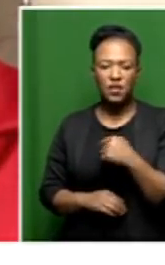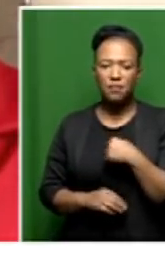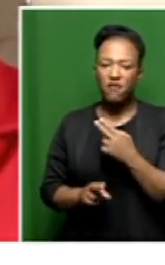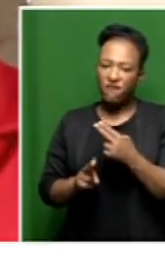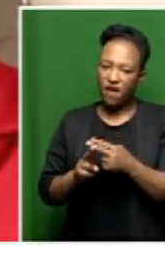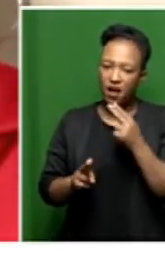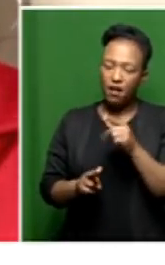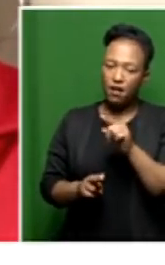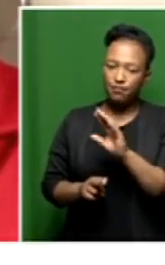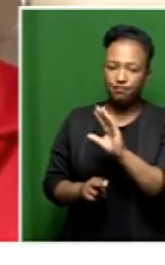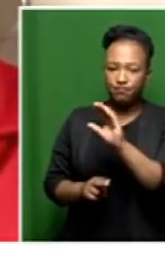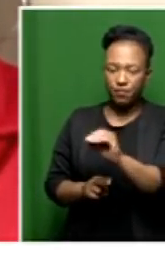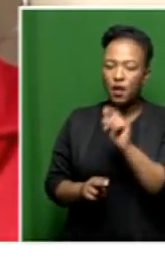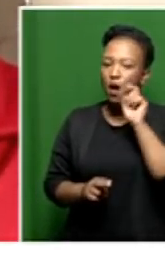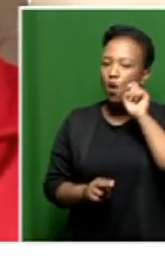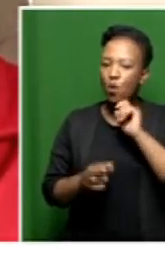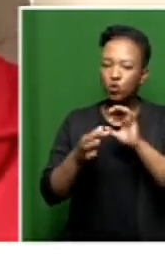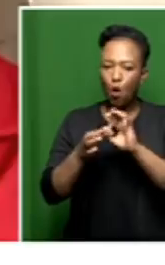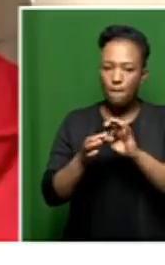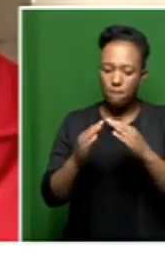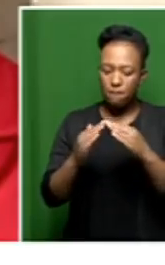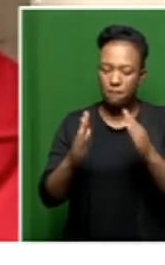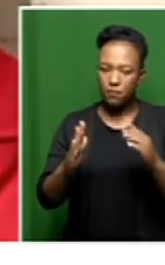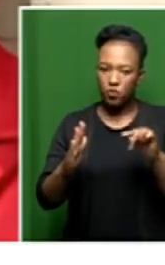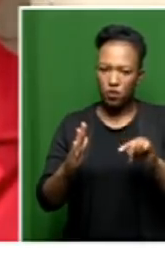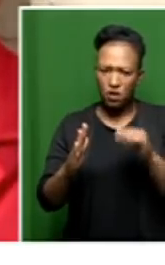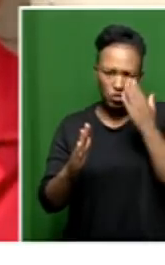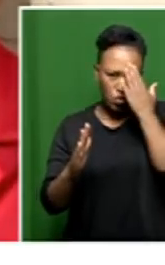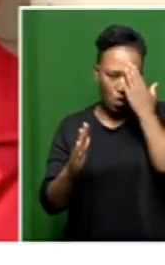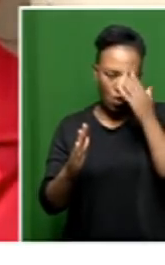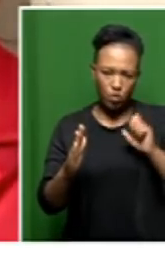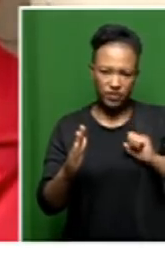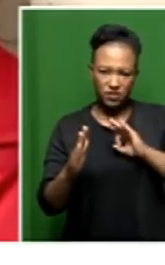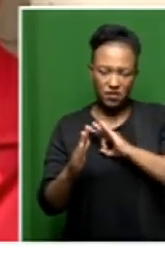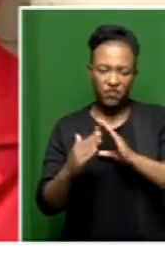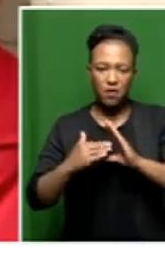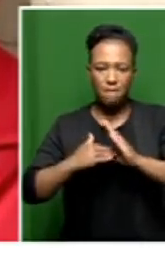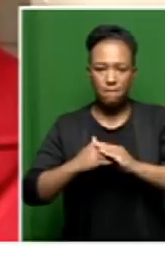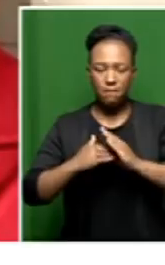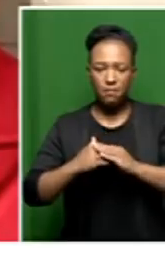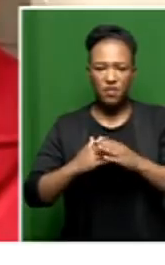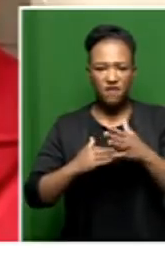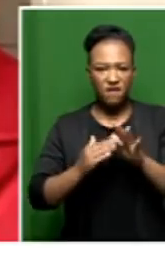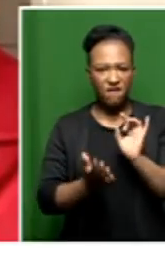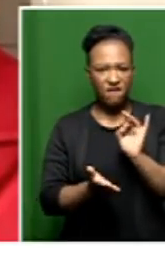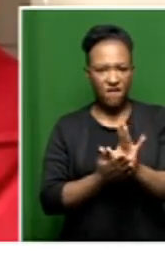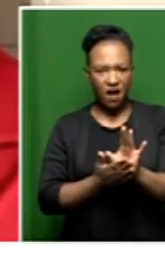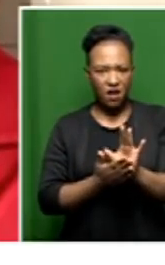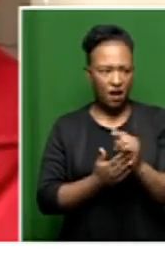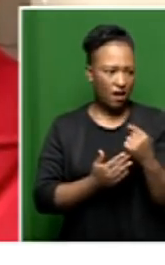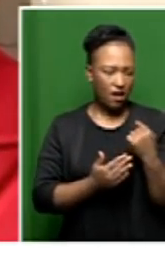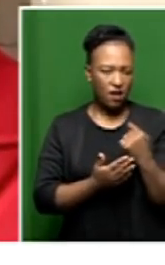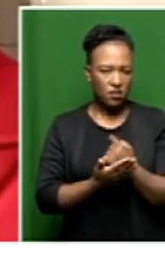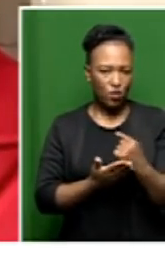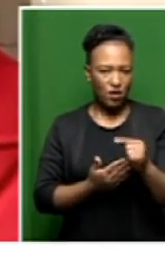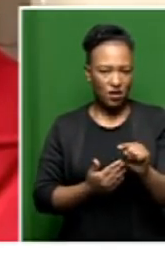finally ask you, Muthakeng Old Age Home, are you aware of an incident where staff members were summarily fired this week